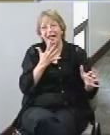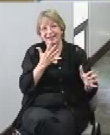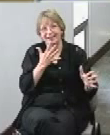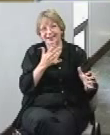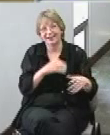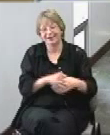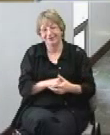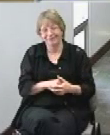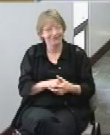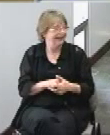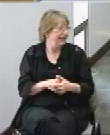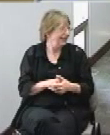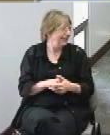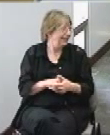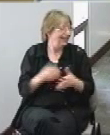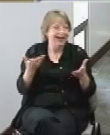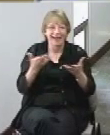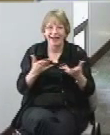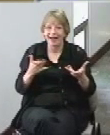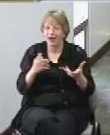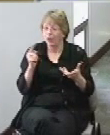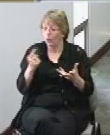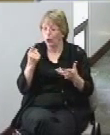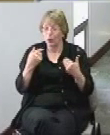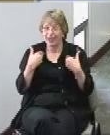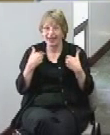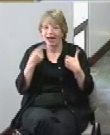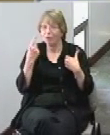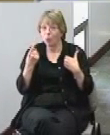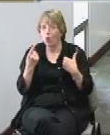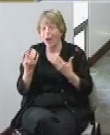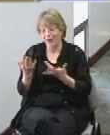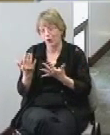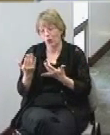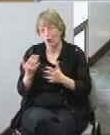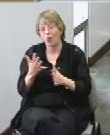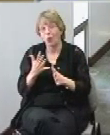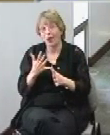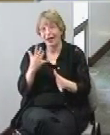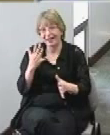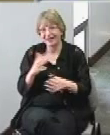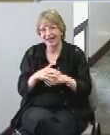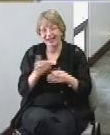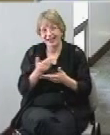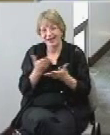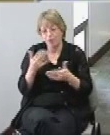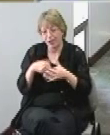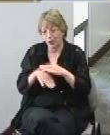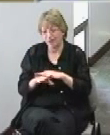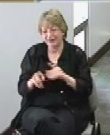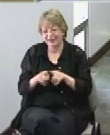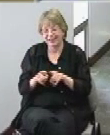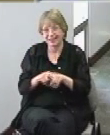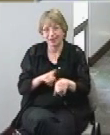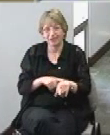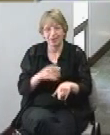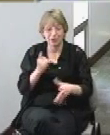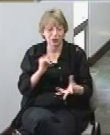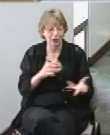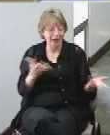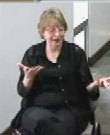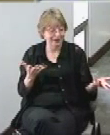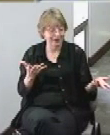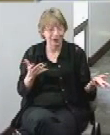the other line here we'll just have one waiting line that everybody gets in at the same time so that's an overview